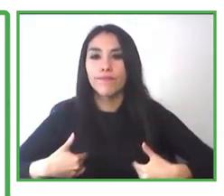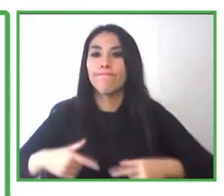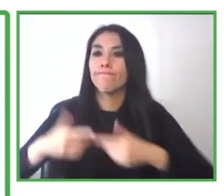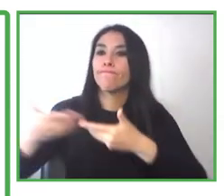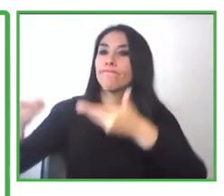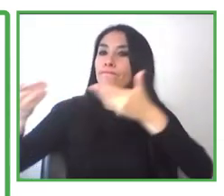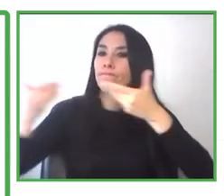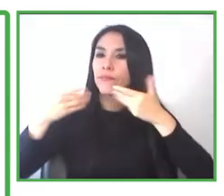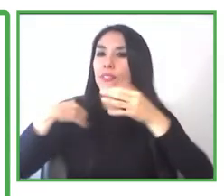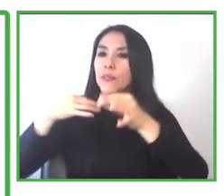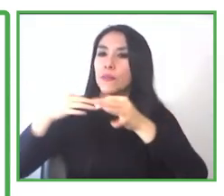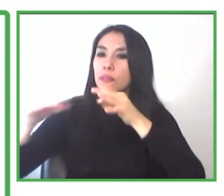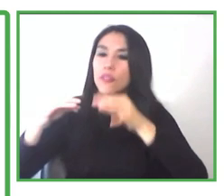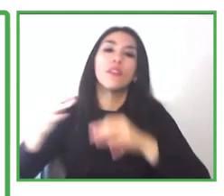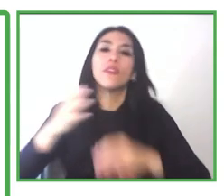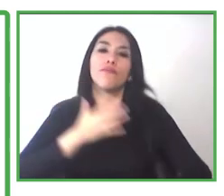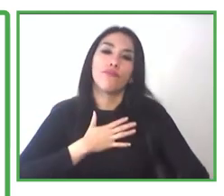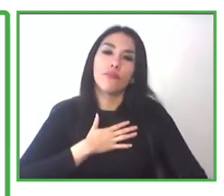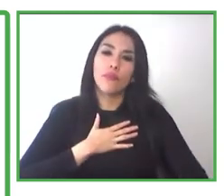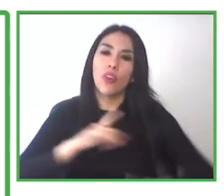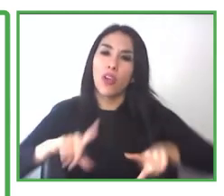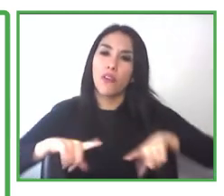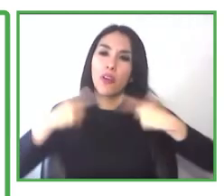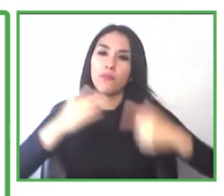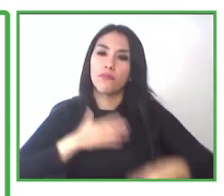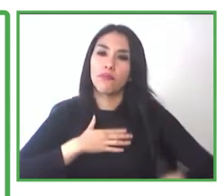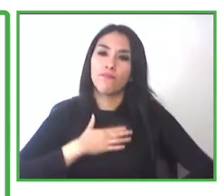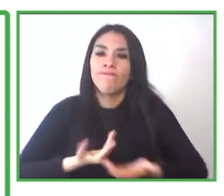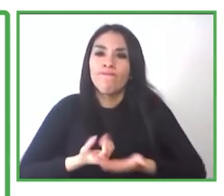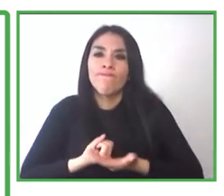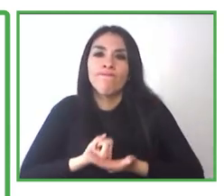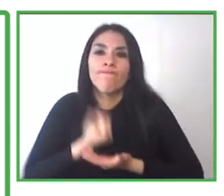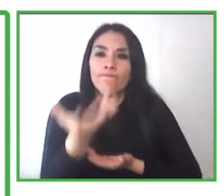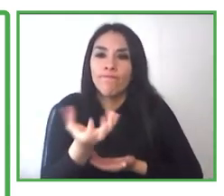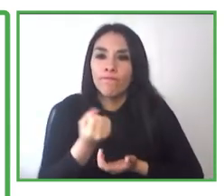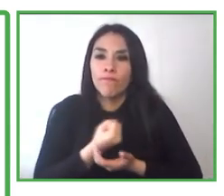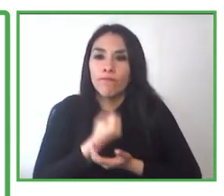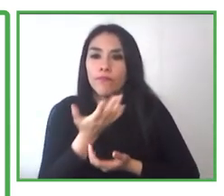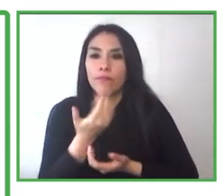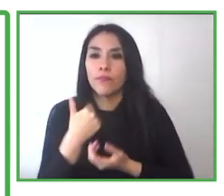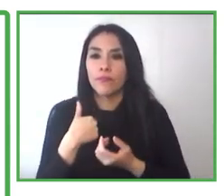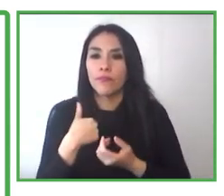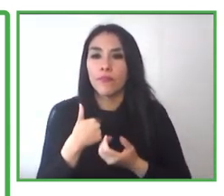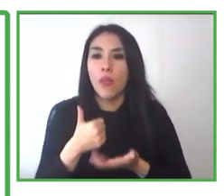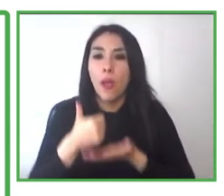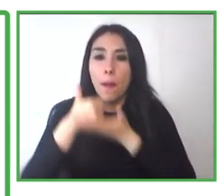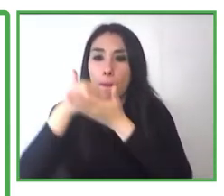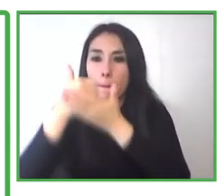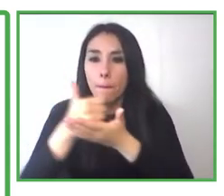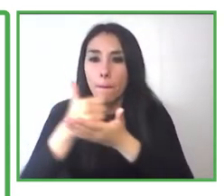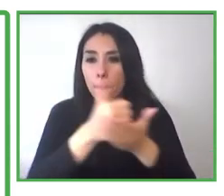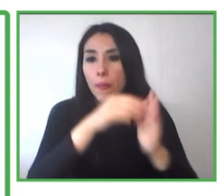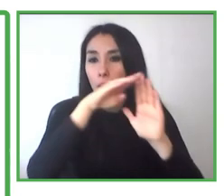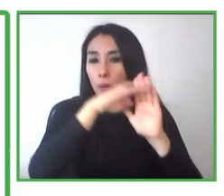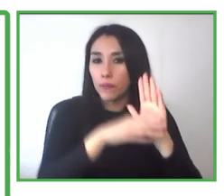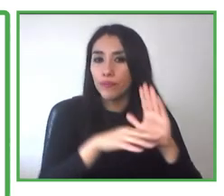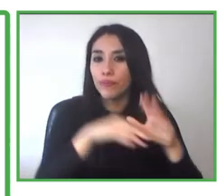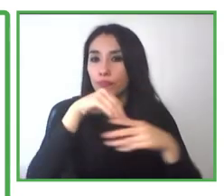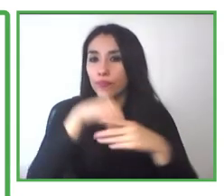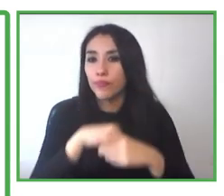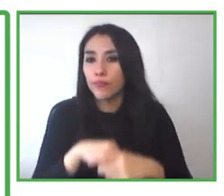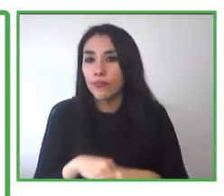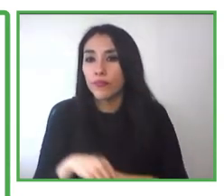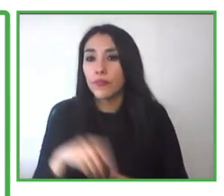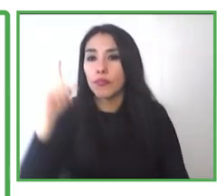testimonial with, in relation to the work we've given him. And we've